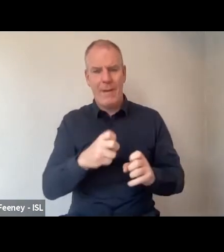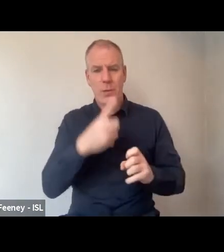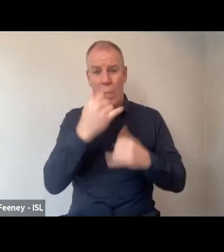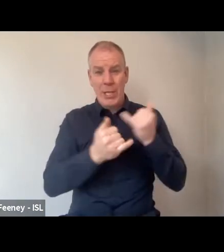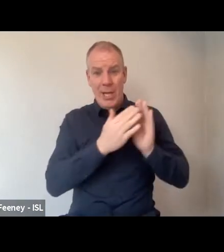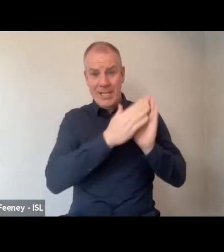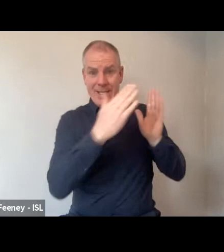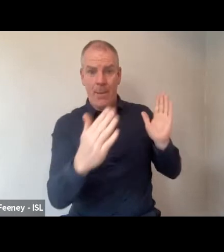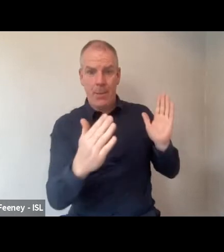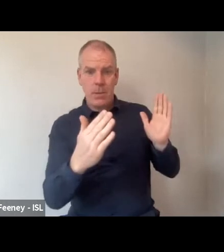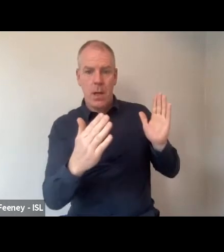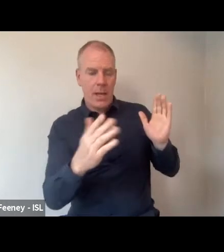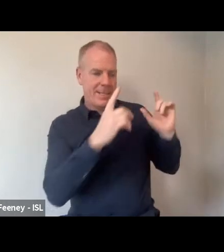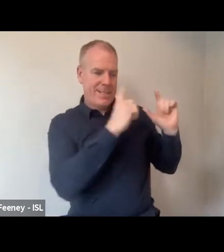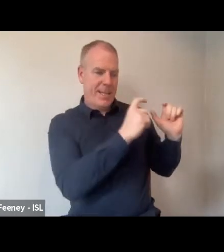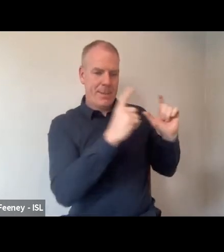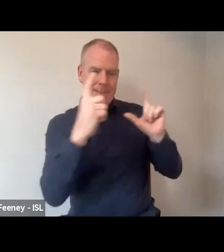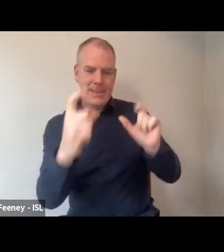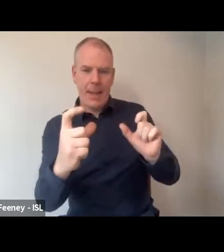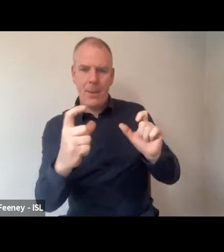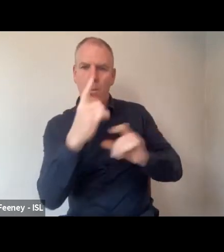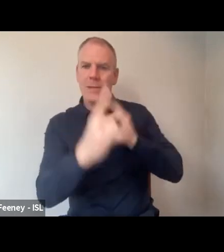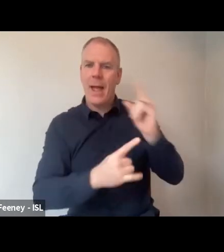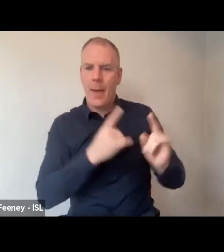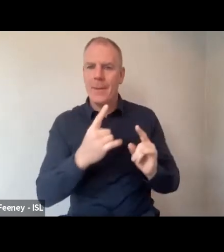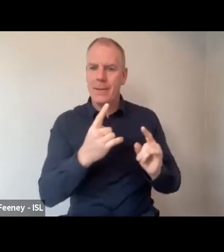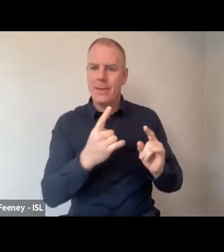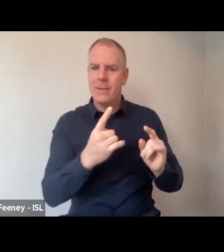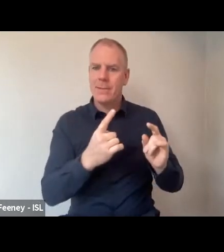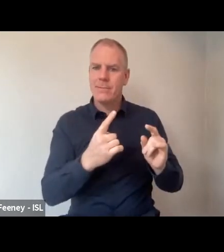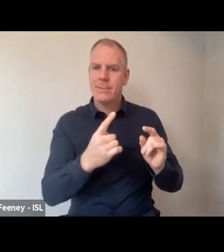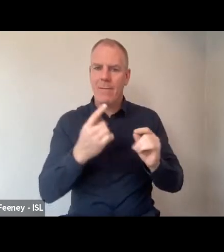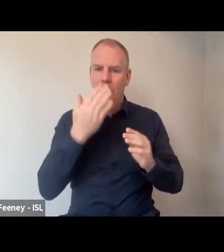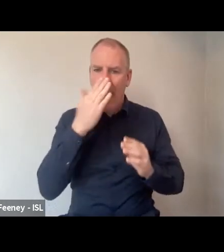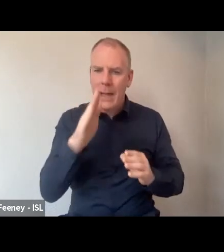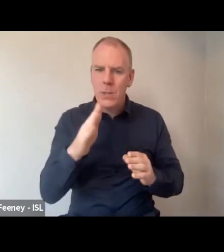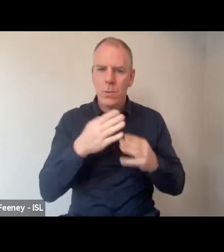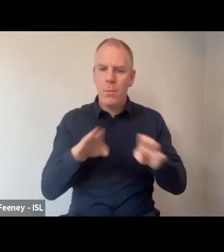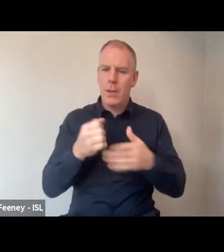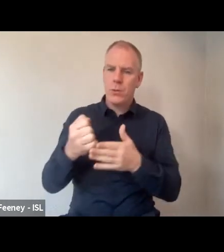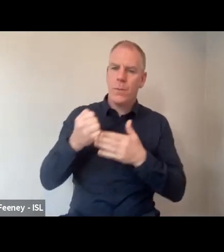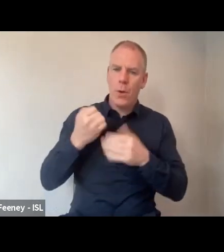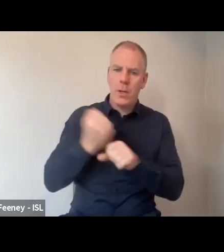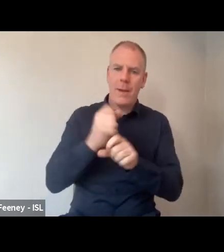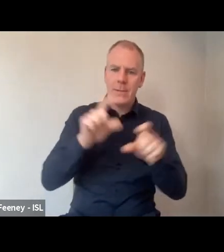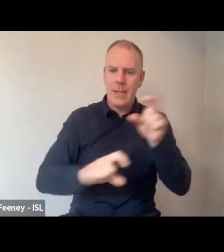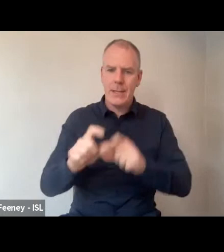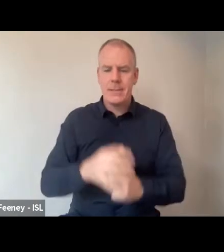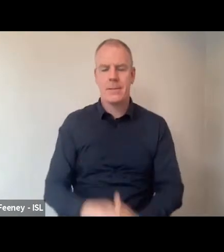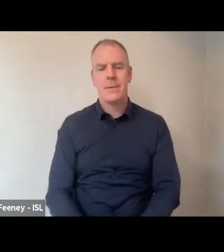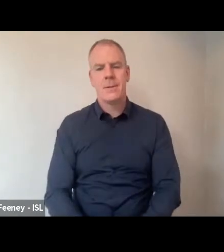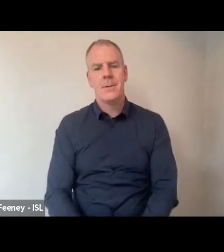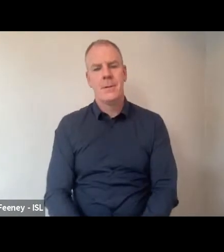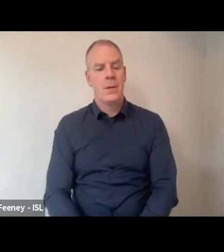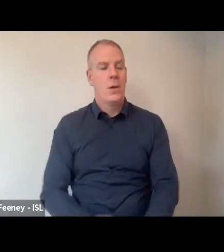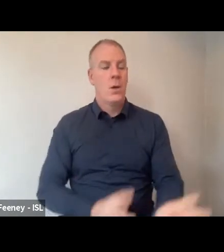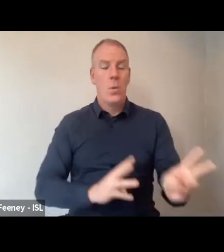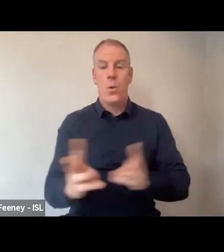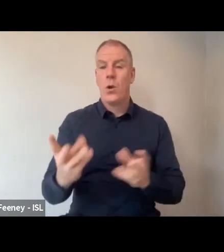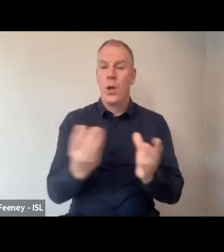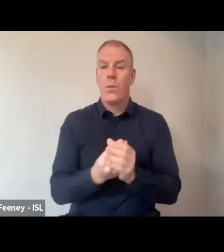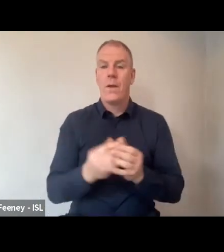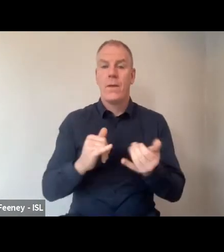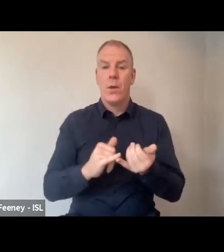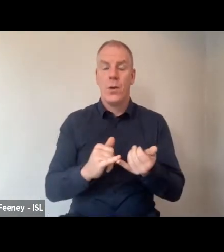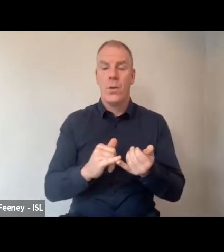it will give us a snapshot of the ebbs and flows that are potentially there in terms of public support around science. We're working as well with